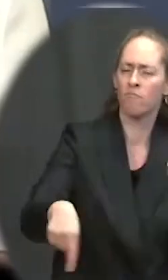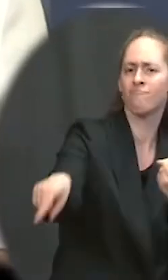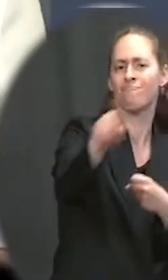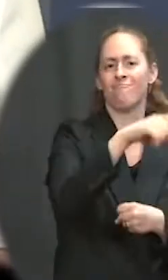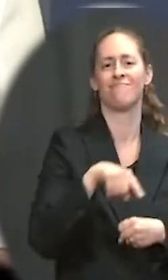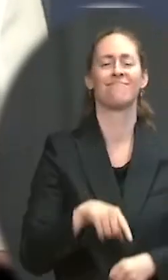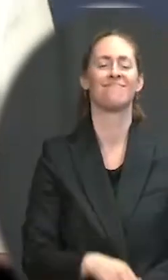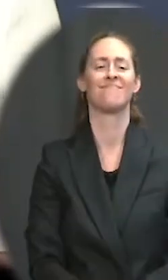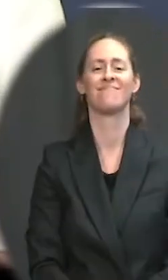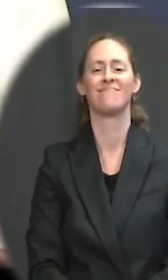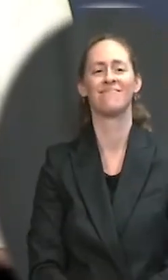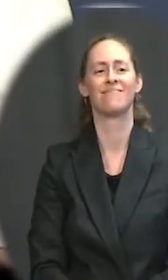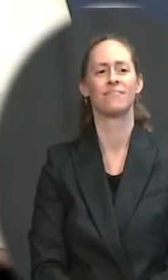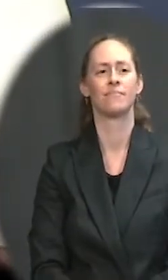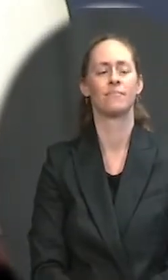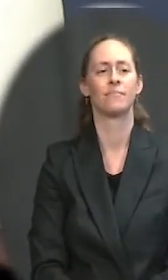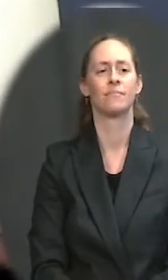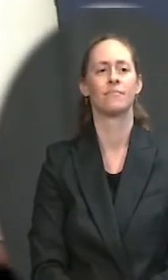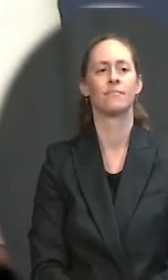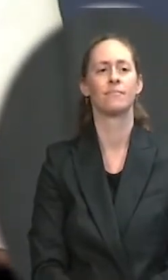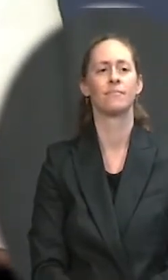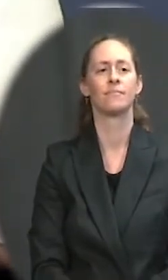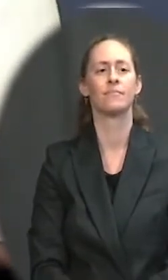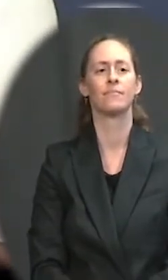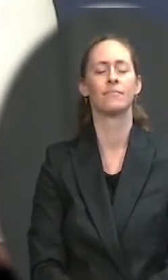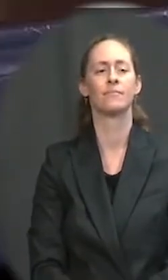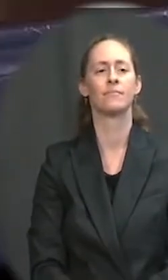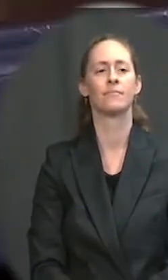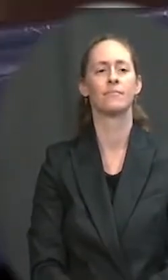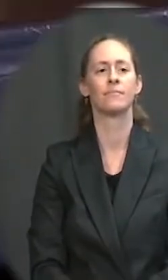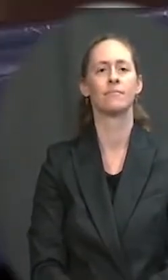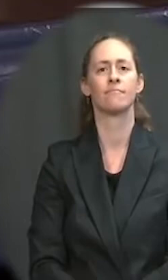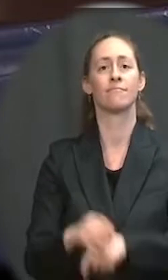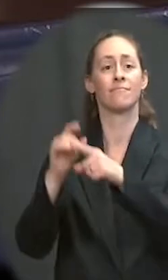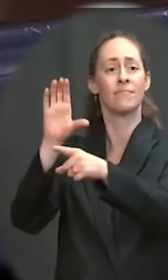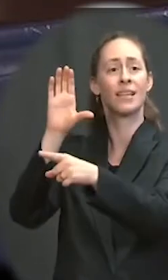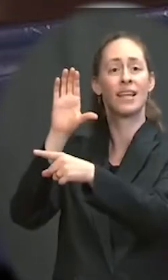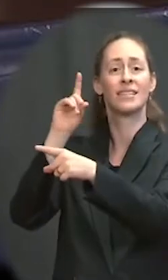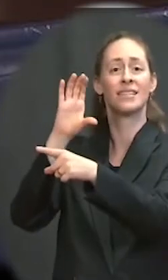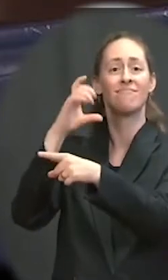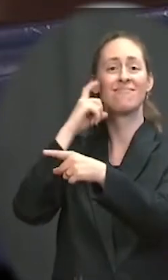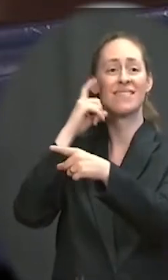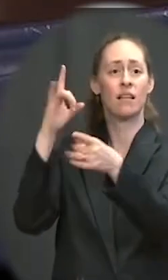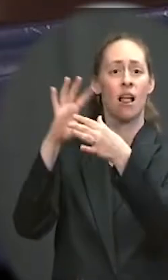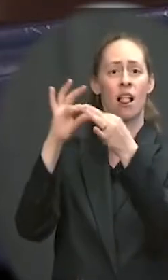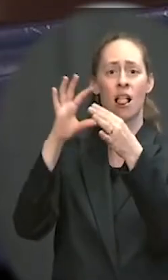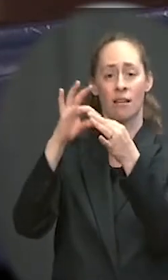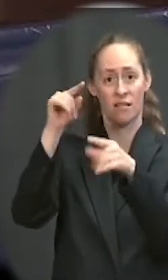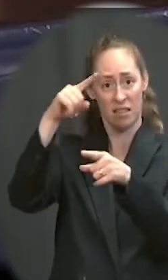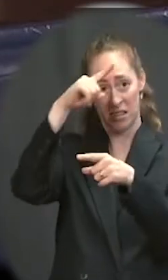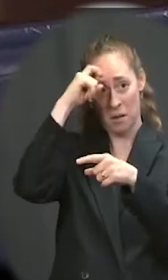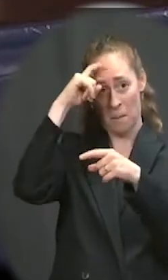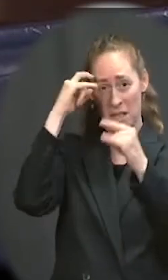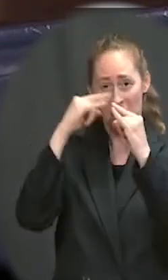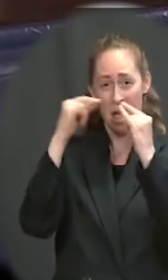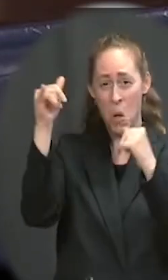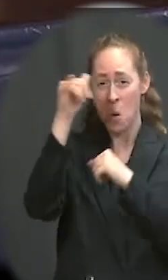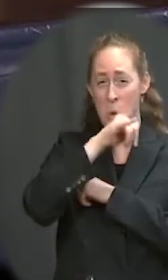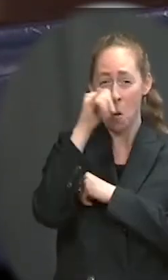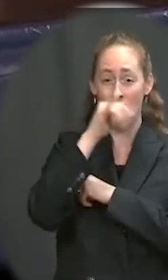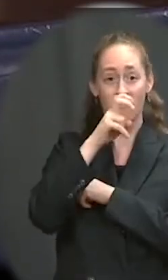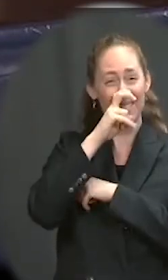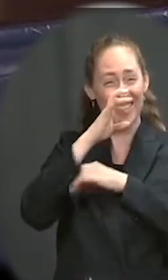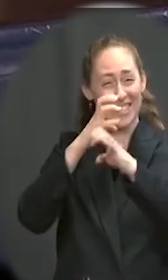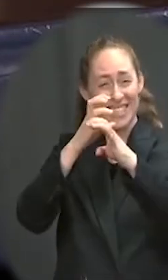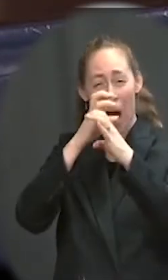CDC summer camp guidance is very strict, as Dr. Fauci acknowledged today. It requires even adults who have been vaccinated to wear masks outside at all